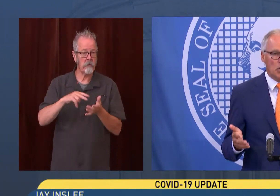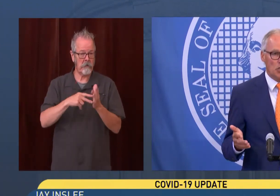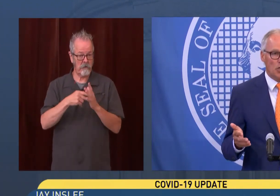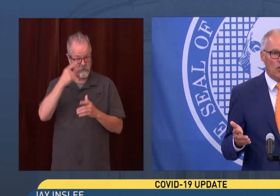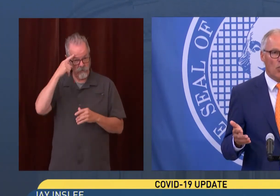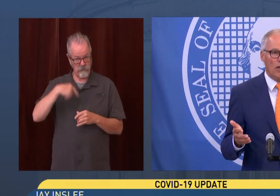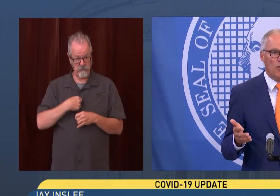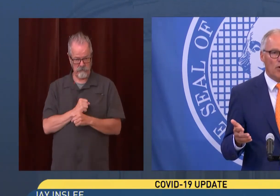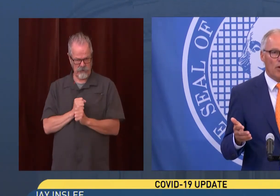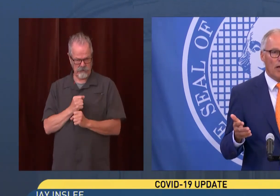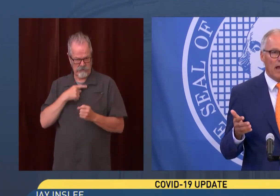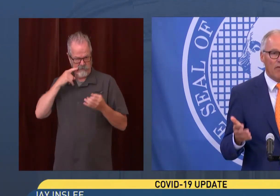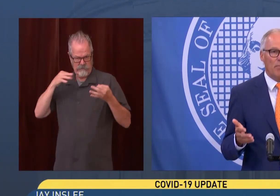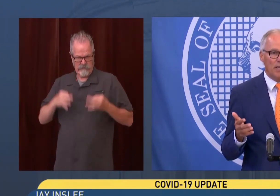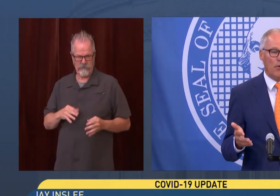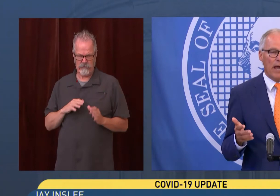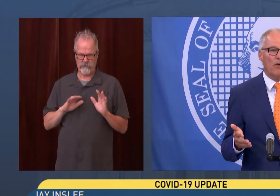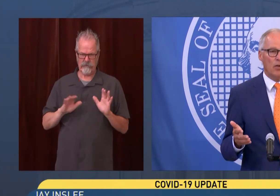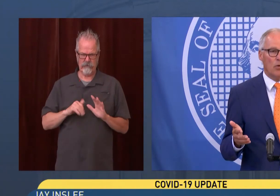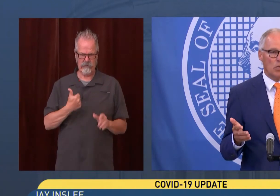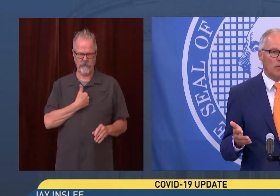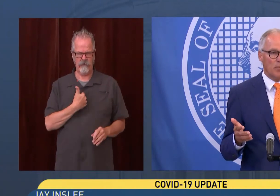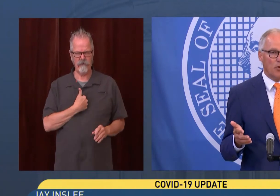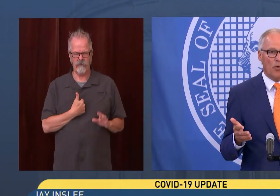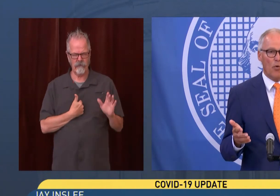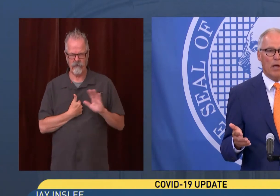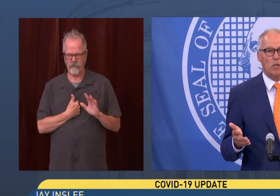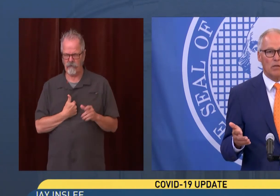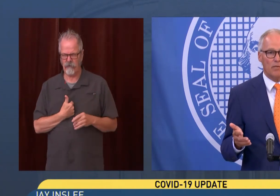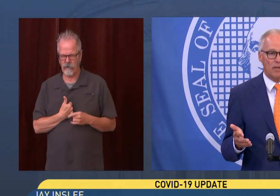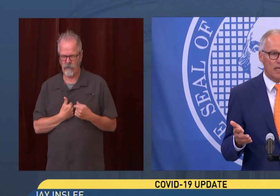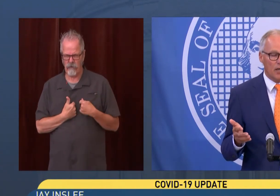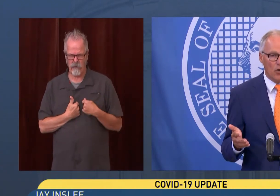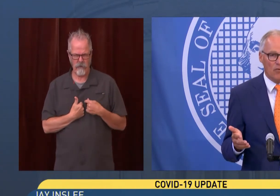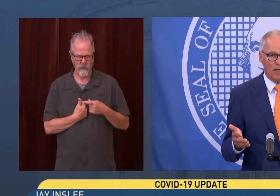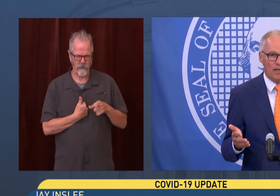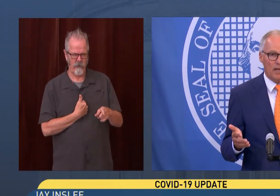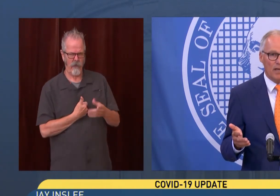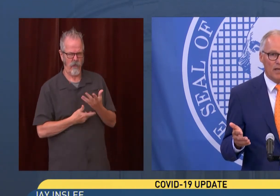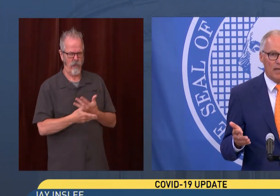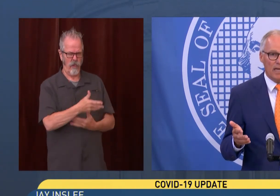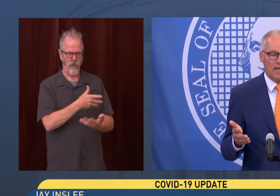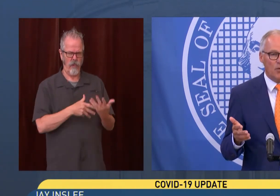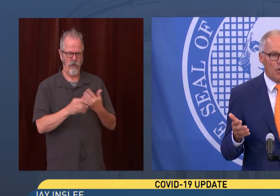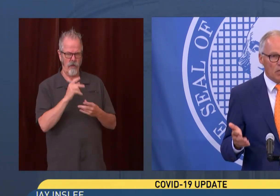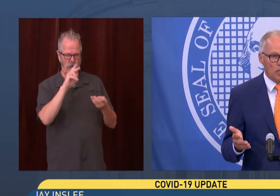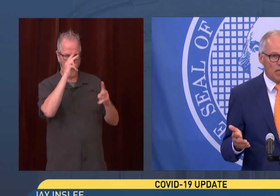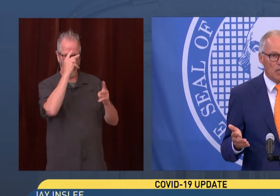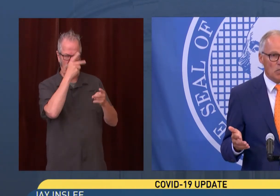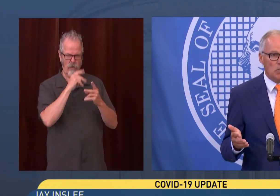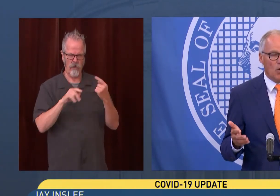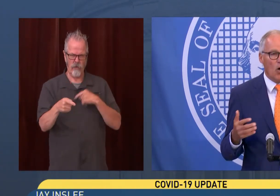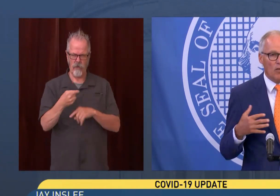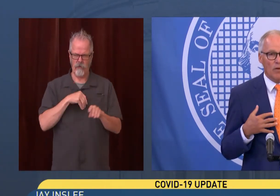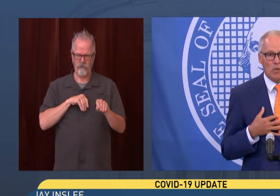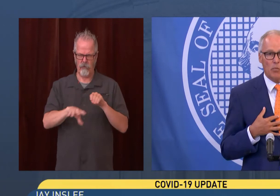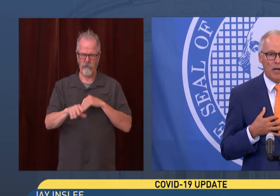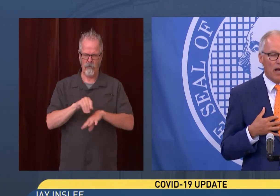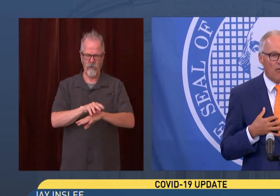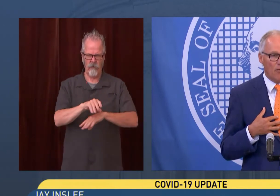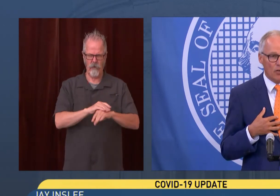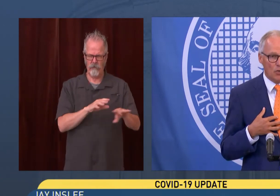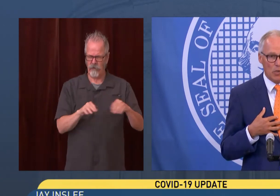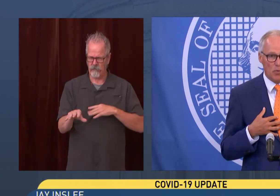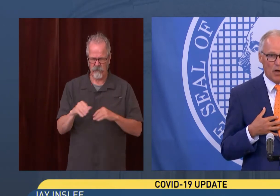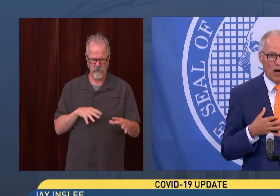is a decision whether everybody around you is going to be put at risk to get COVID. And the reason is, is that all of us,